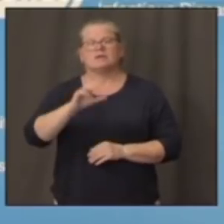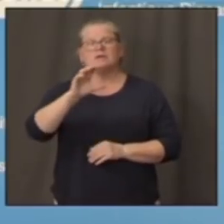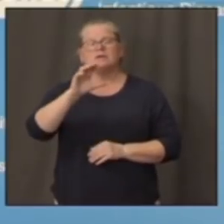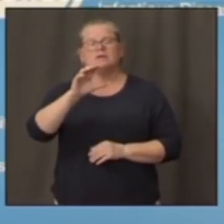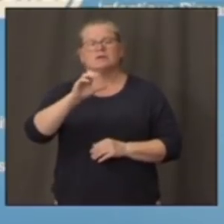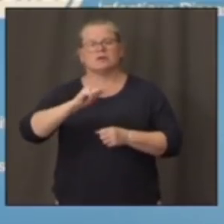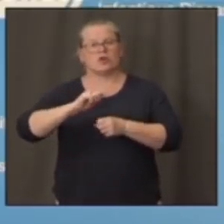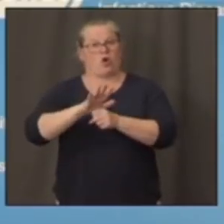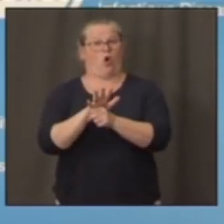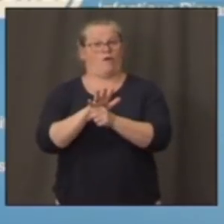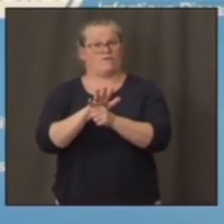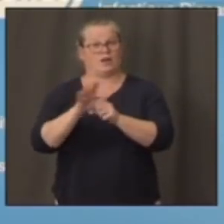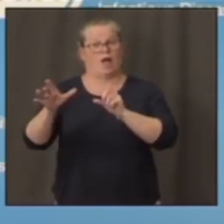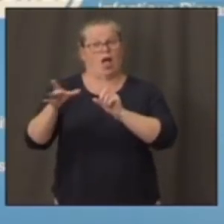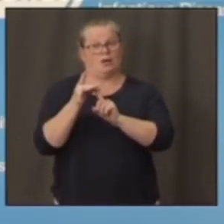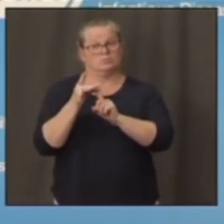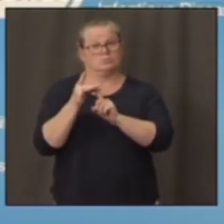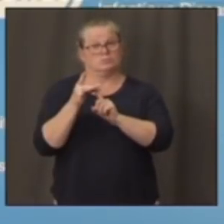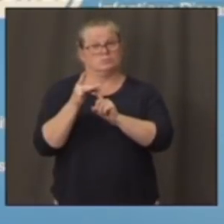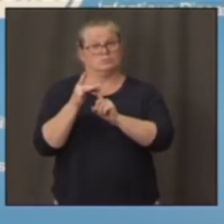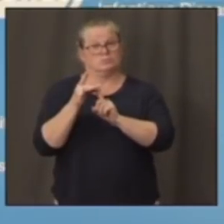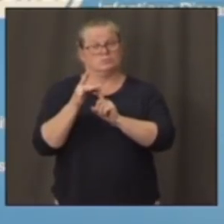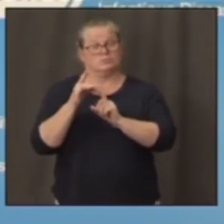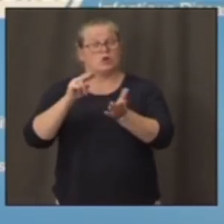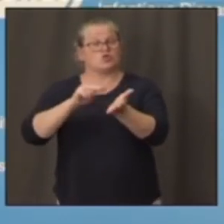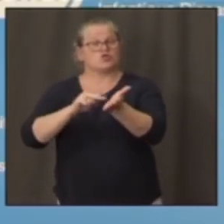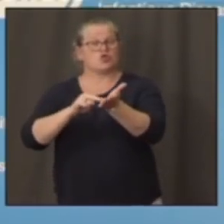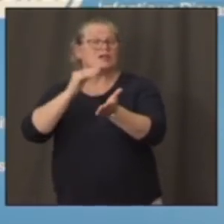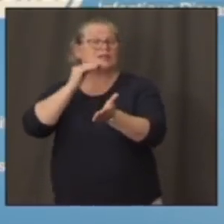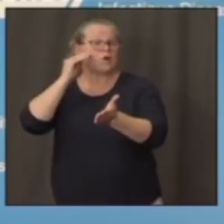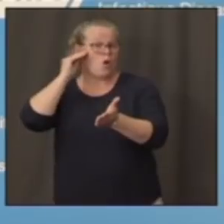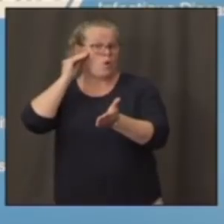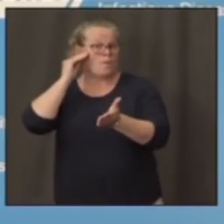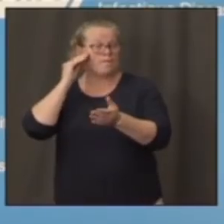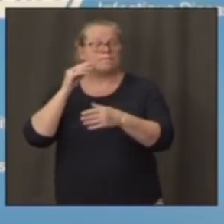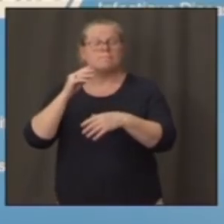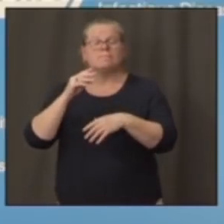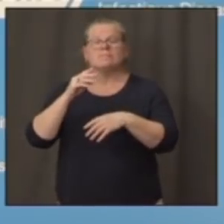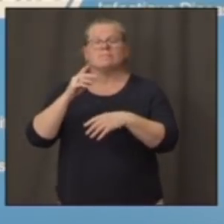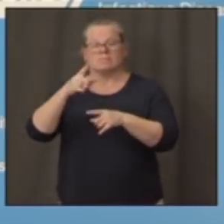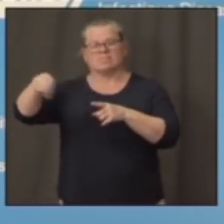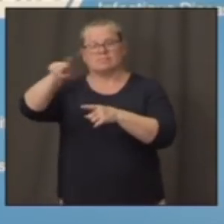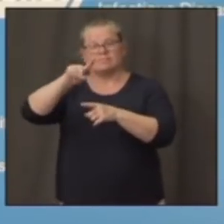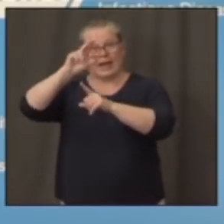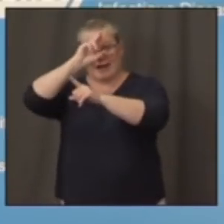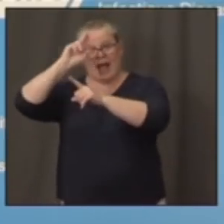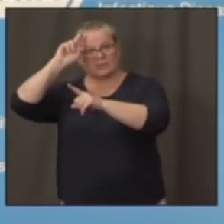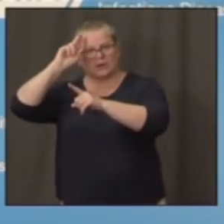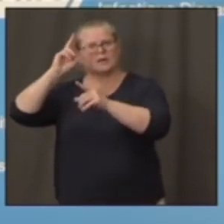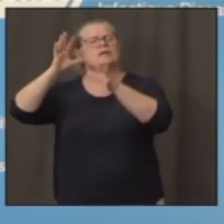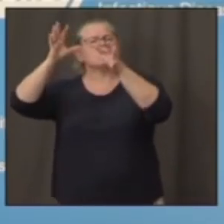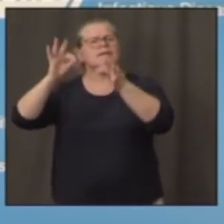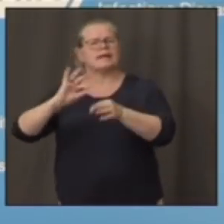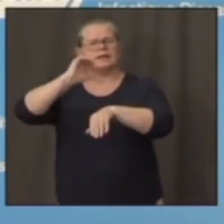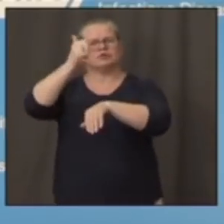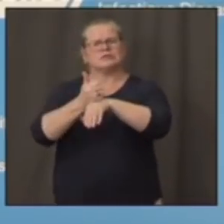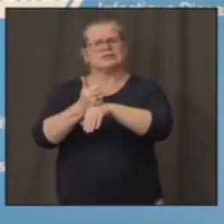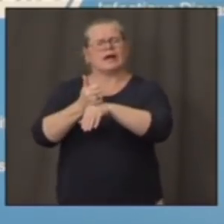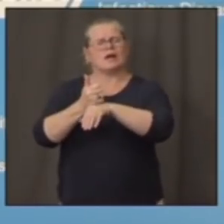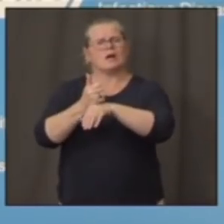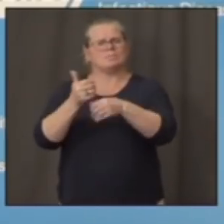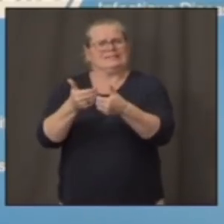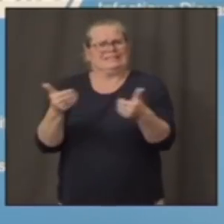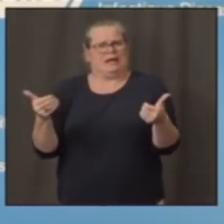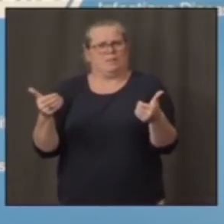that were COVID-positive nursing home residents from the hospital to special COVID-only homes so they could recuperate.